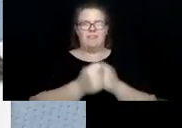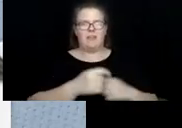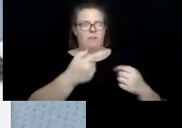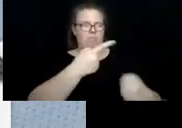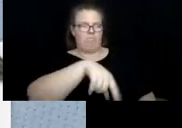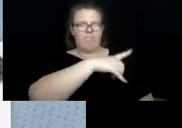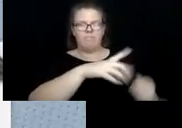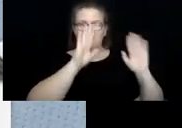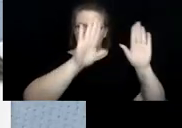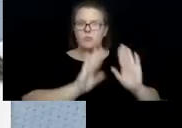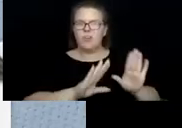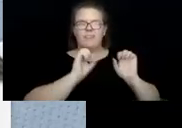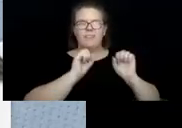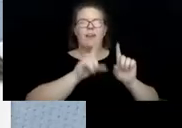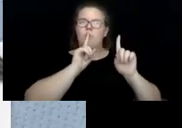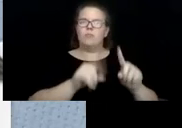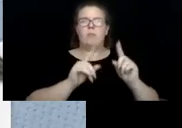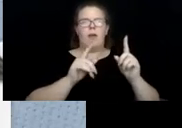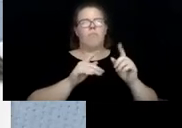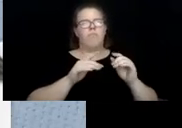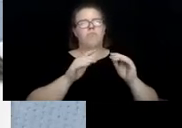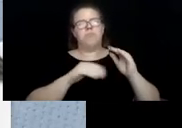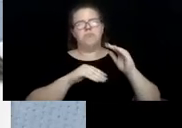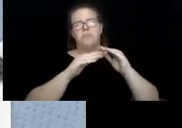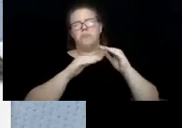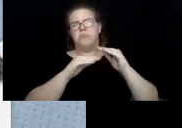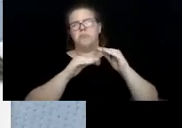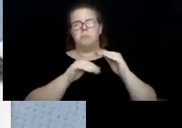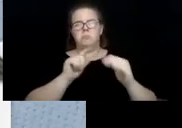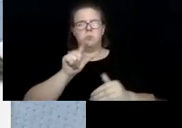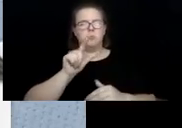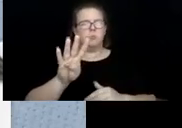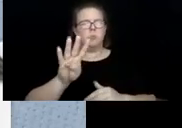to respond almost within the next day in, in contacting people.